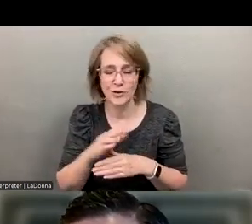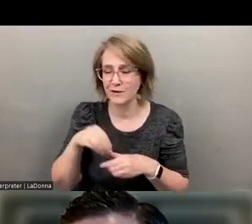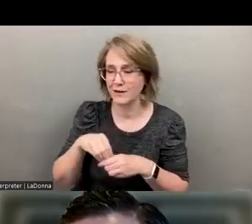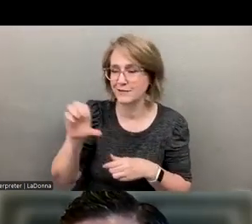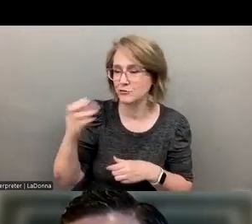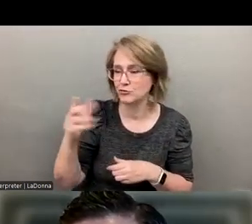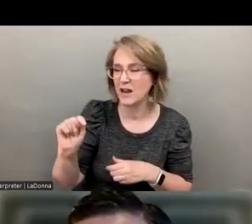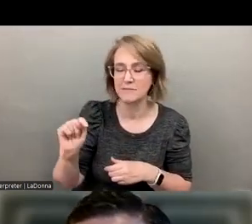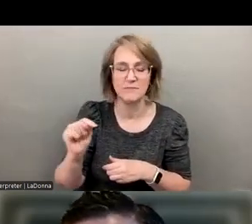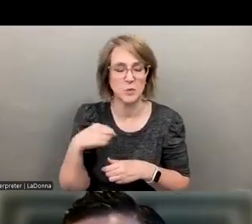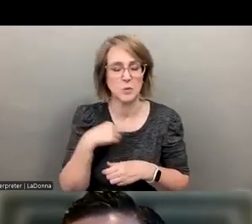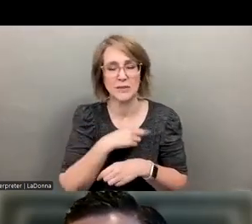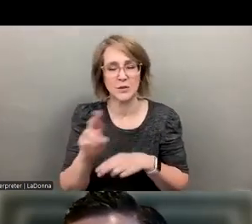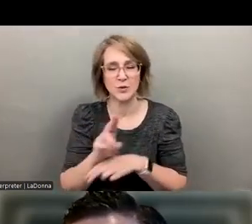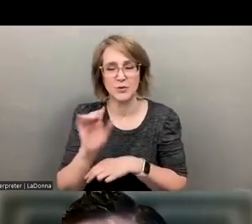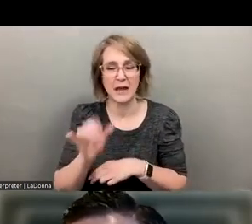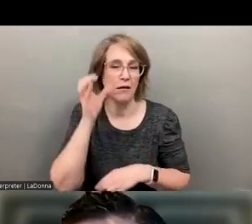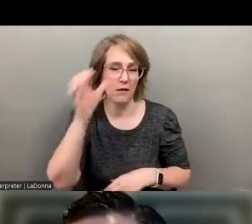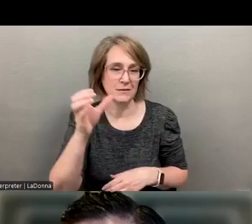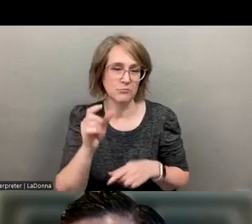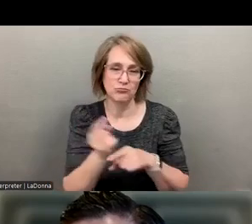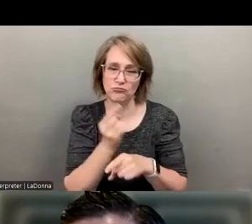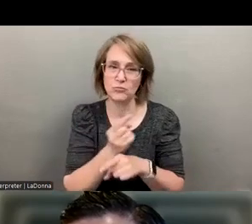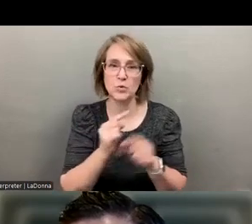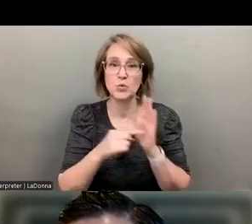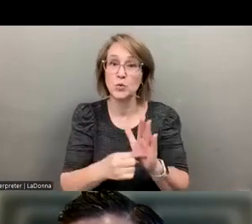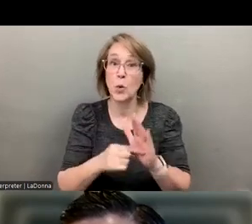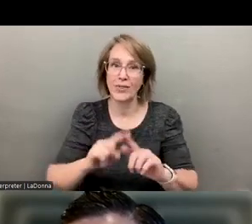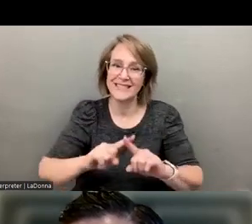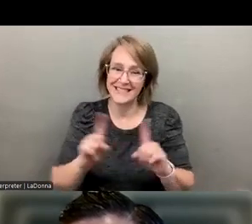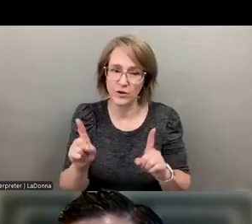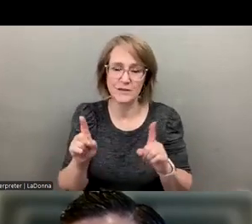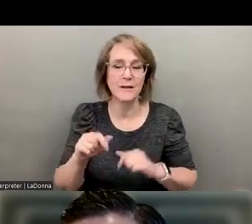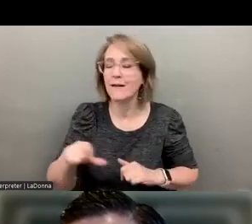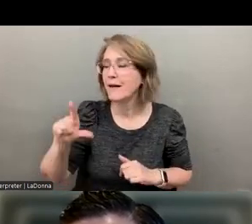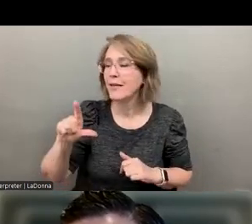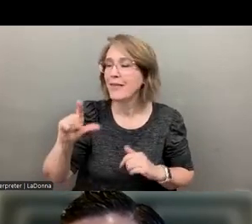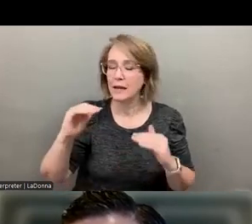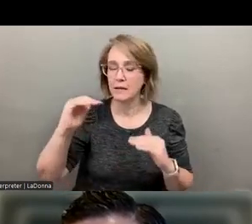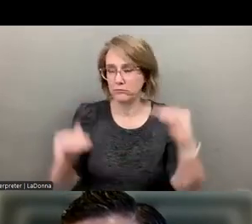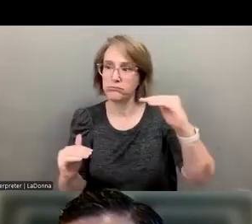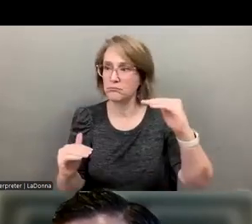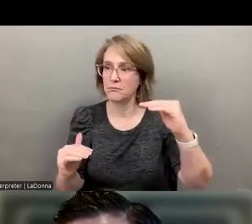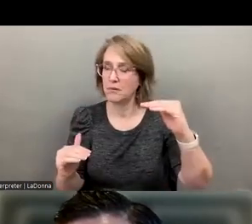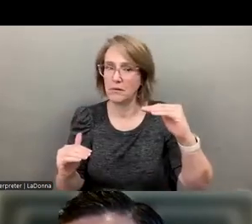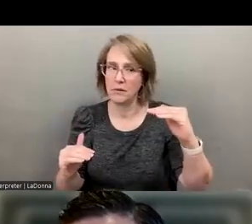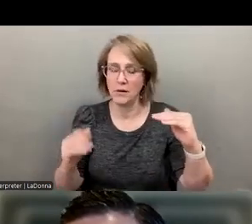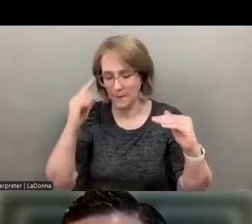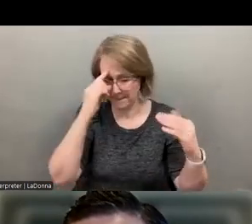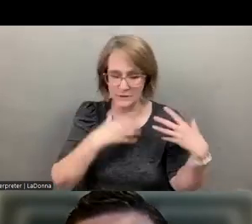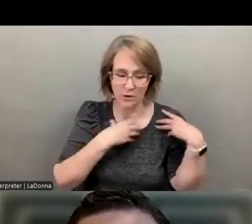Uh, that's something that we use regularly to kind of show the difference right now, currently in lack of parity between behavioral, uh, health